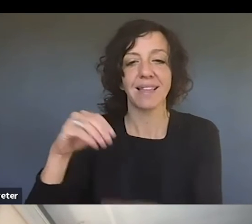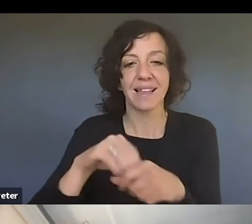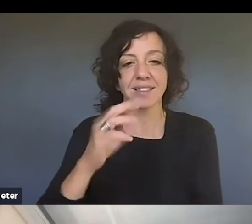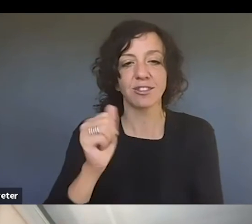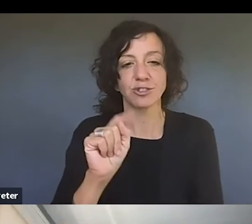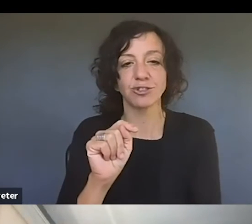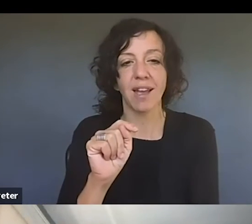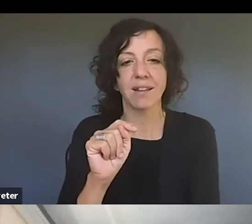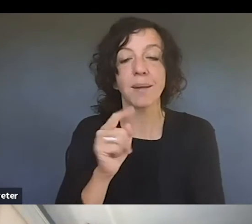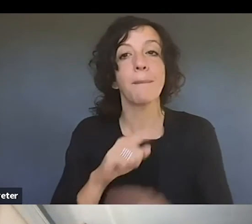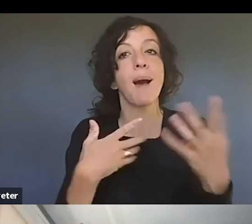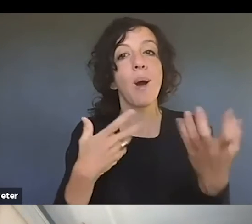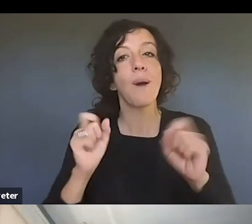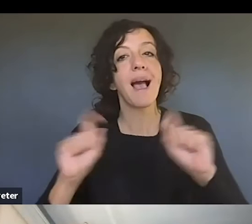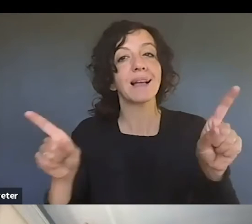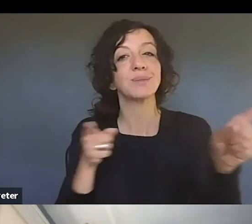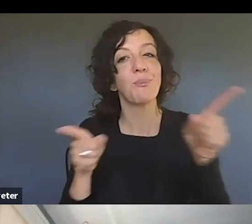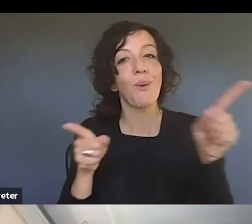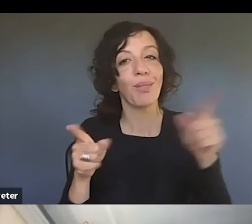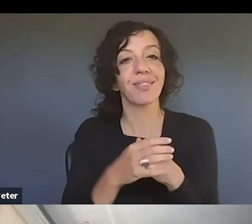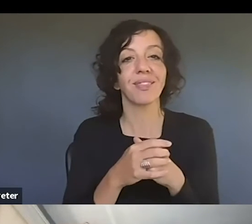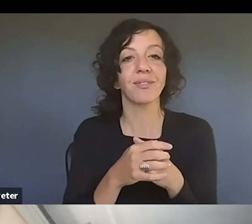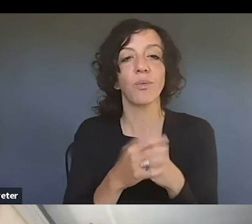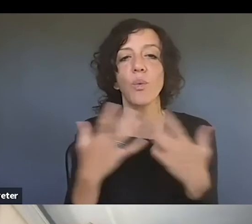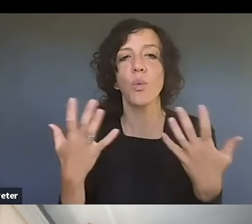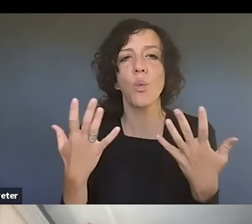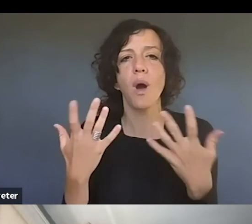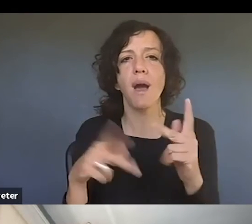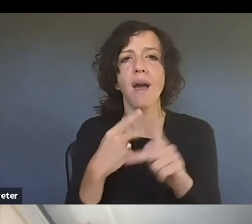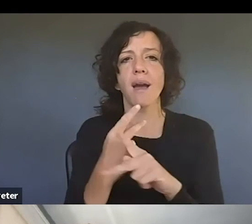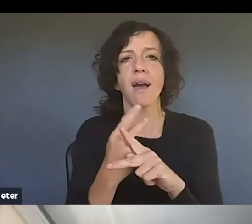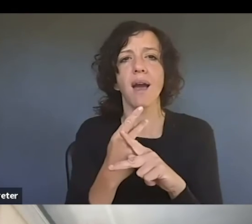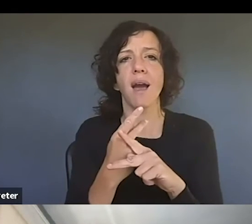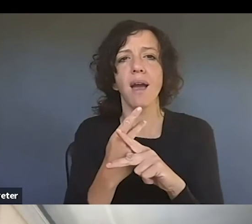but I did want to ask both of you, um, if there were, what type of, you know,